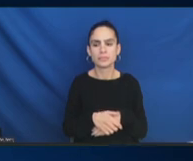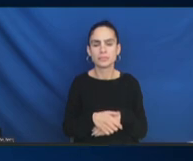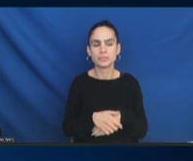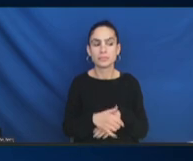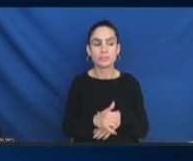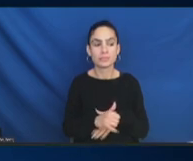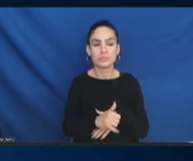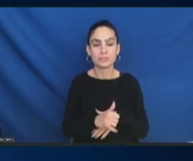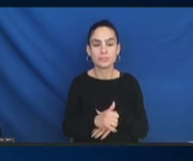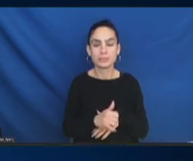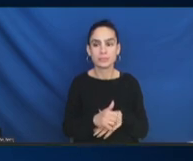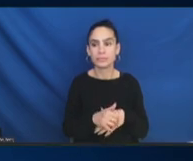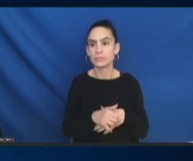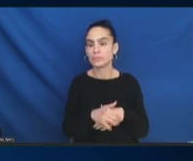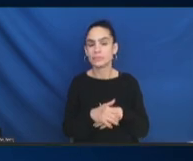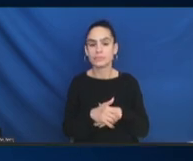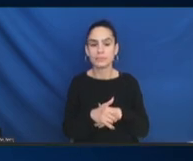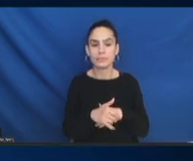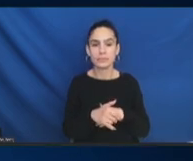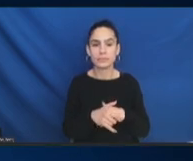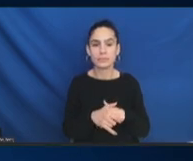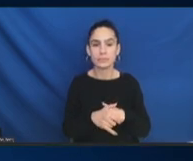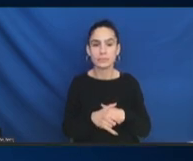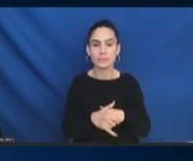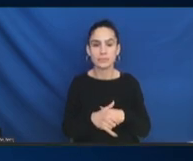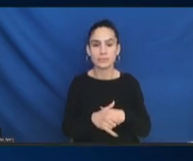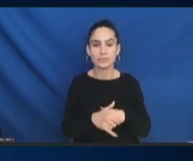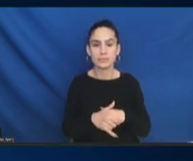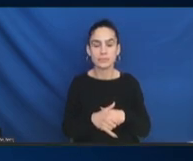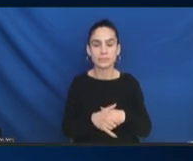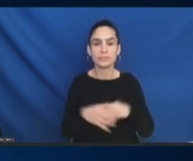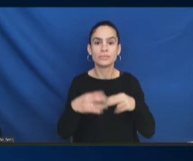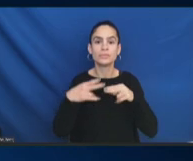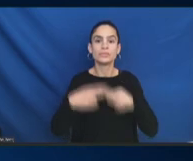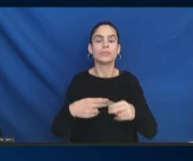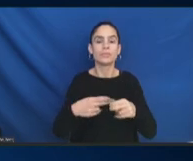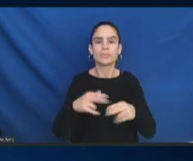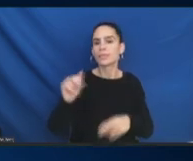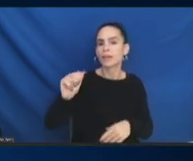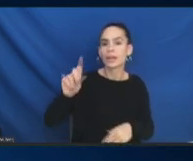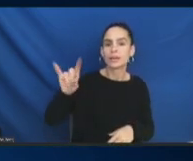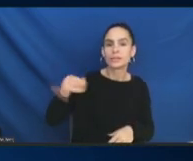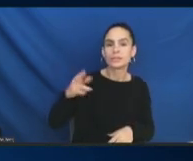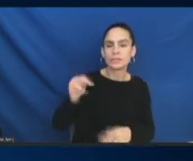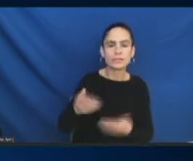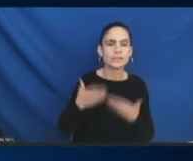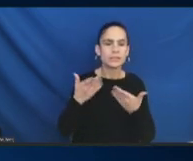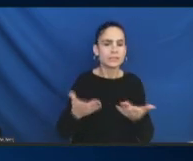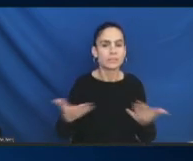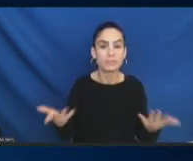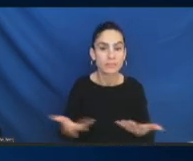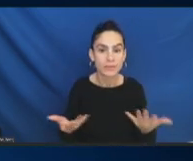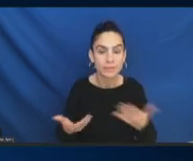Or do we want to call it, I think, Ai-jen put an idea in It's suggestion around health equity. Female Health equity.